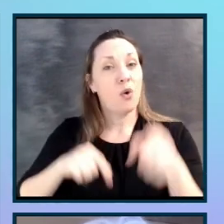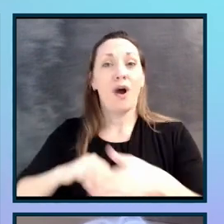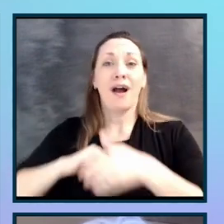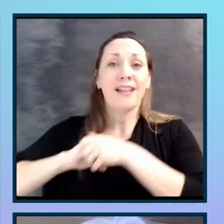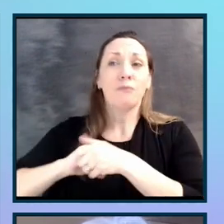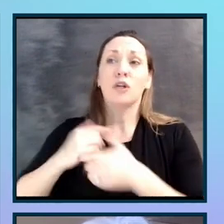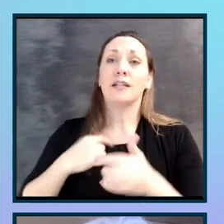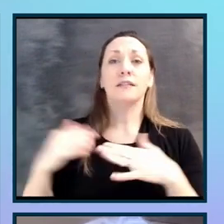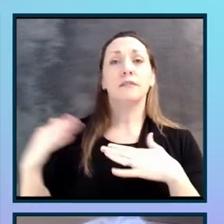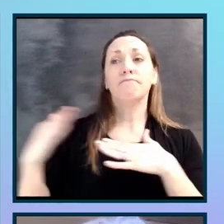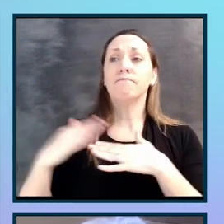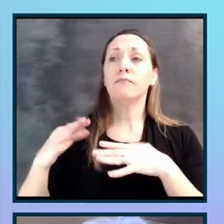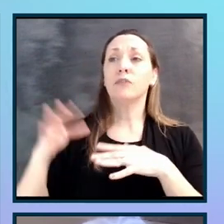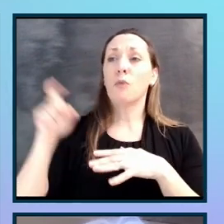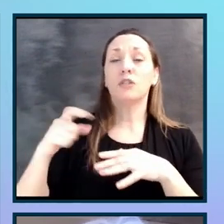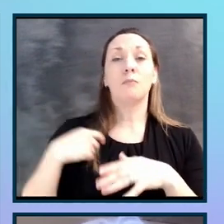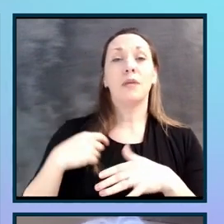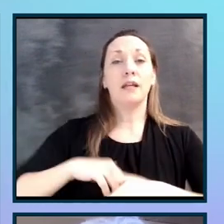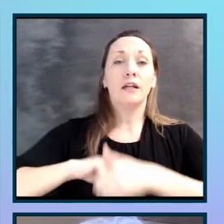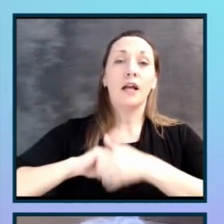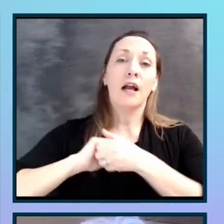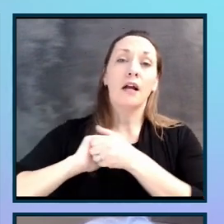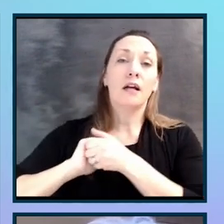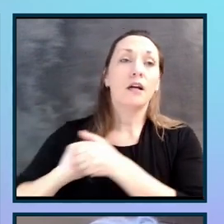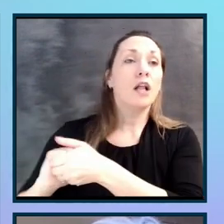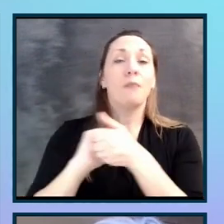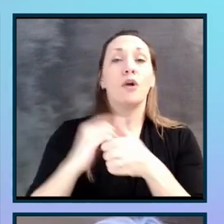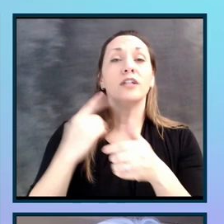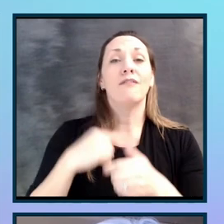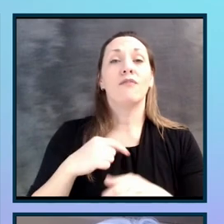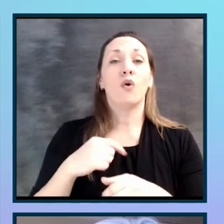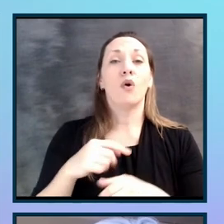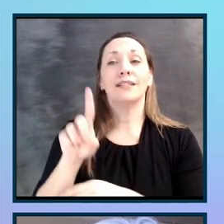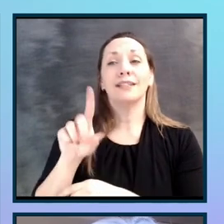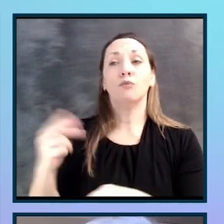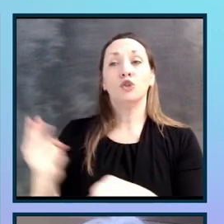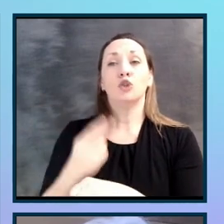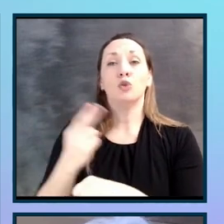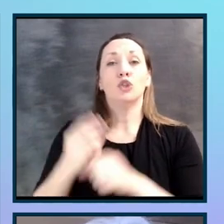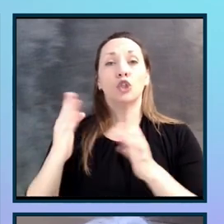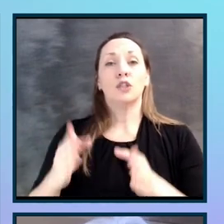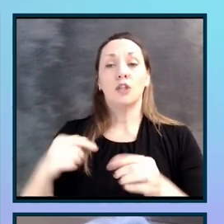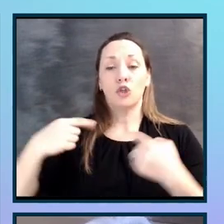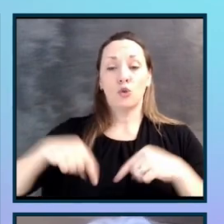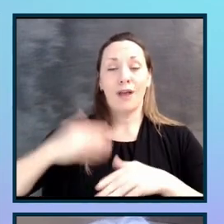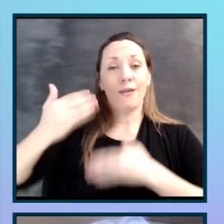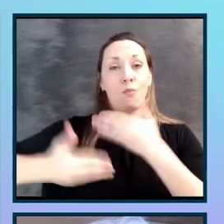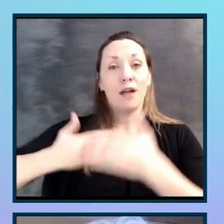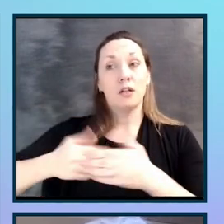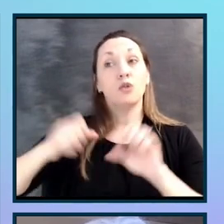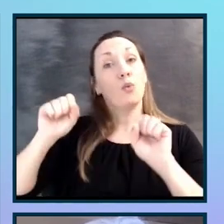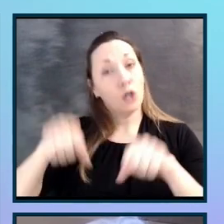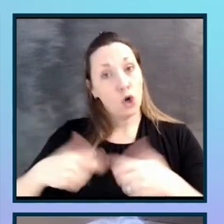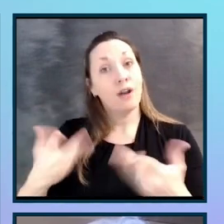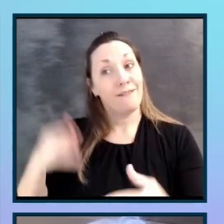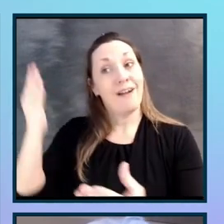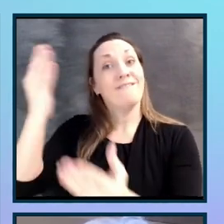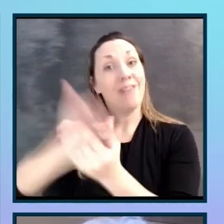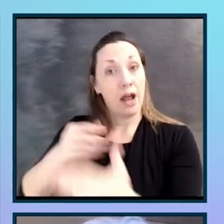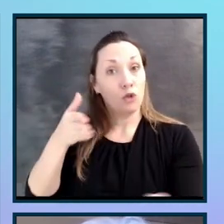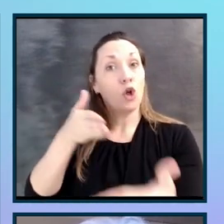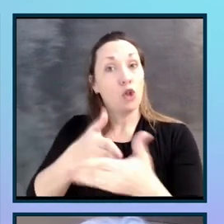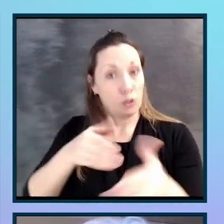collaboration and inclusion of disabled people in the process. So we could have filed a lawsuit. We didn't file a lawsuit.